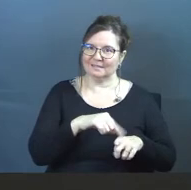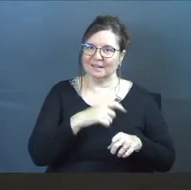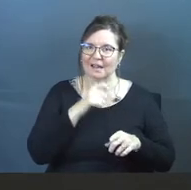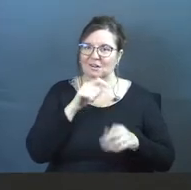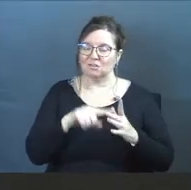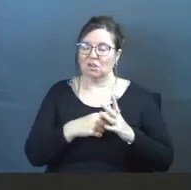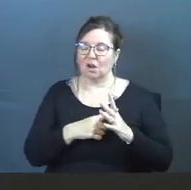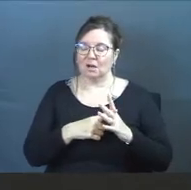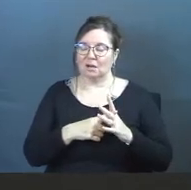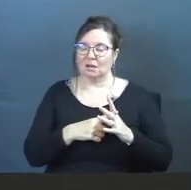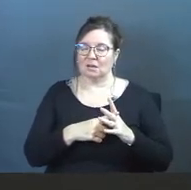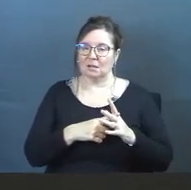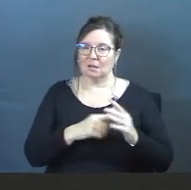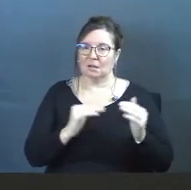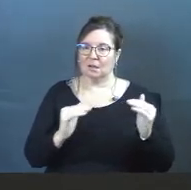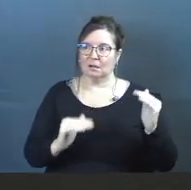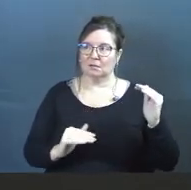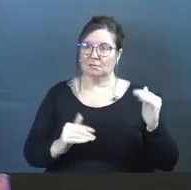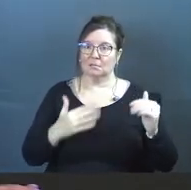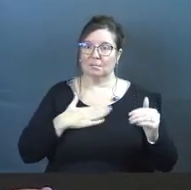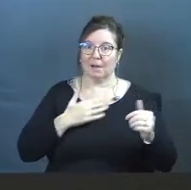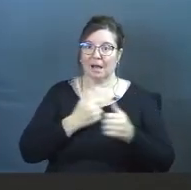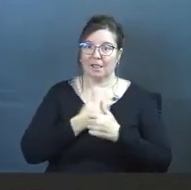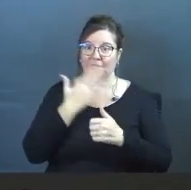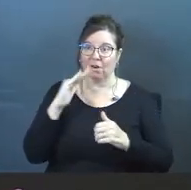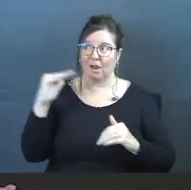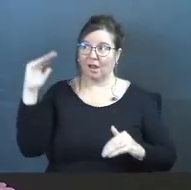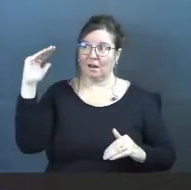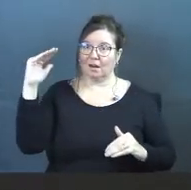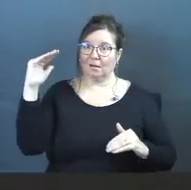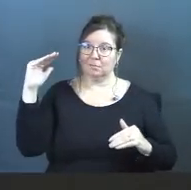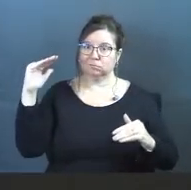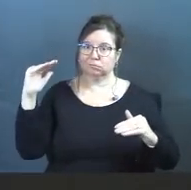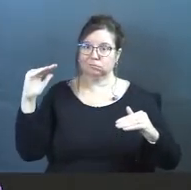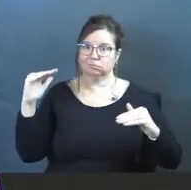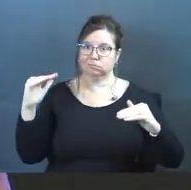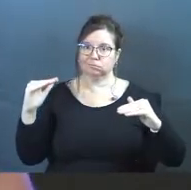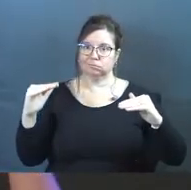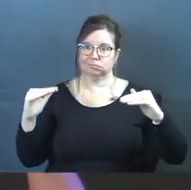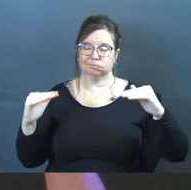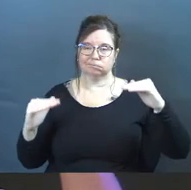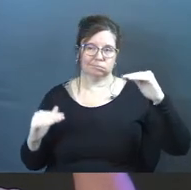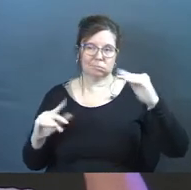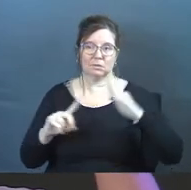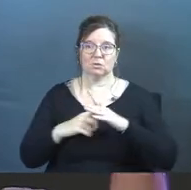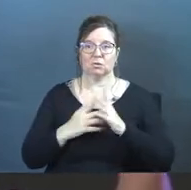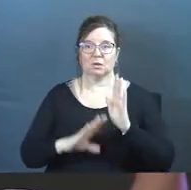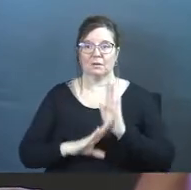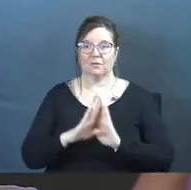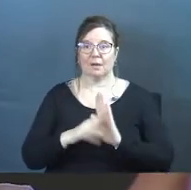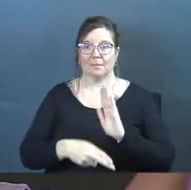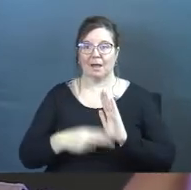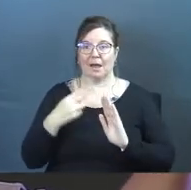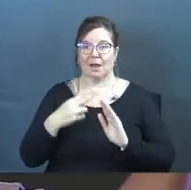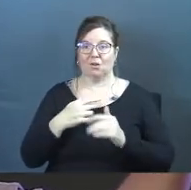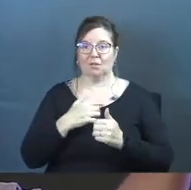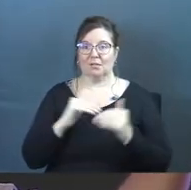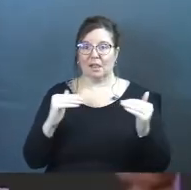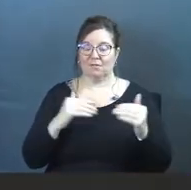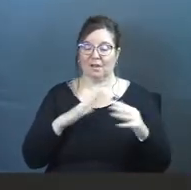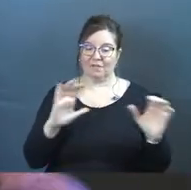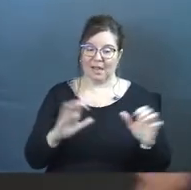And it started rivaling my love for God, because I was starting to develop a higher love for just the act of ministry.